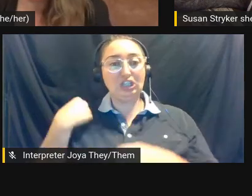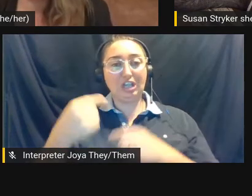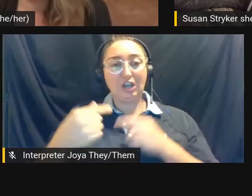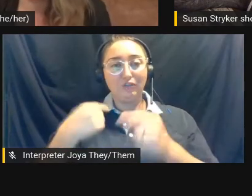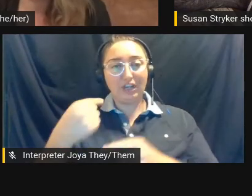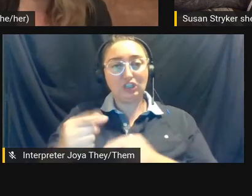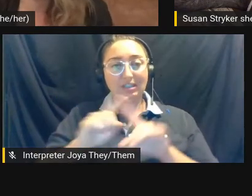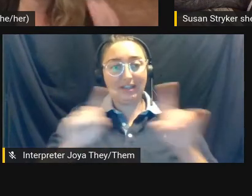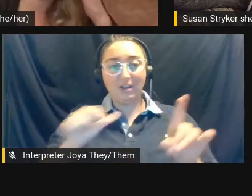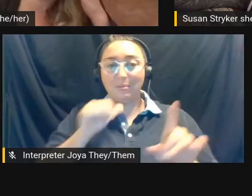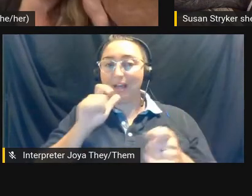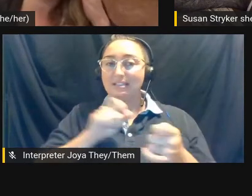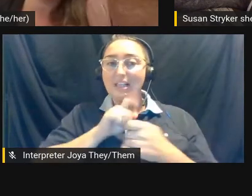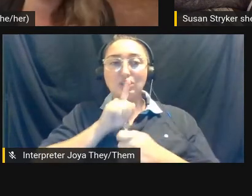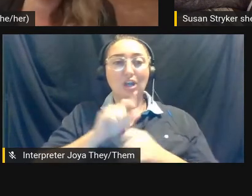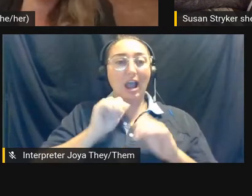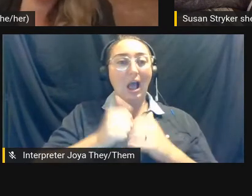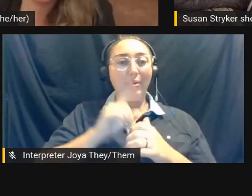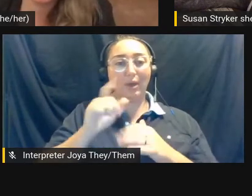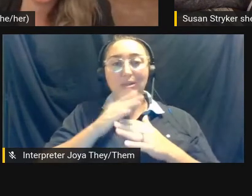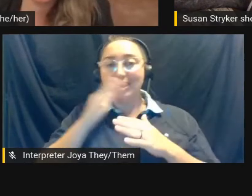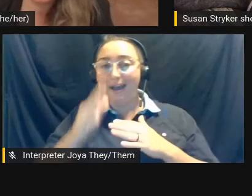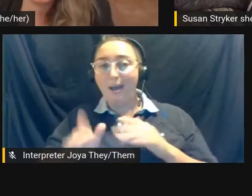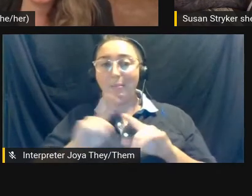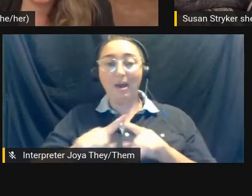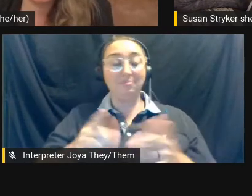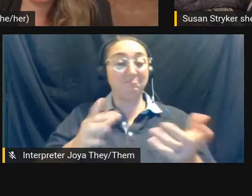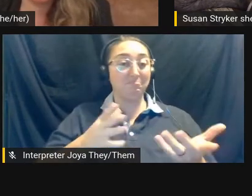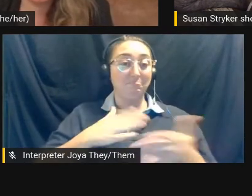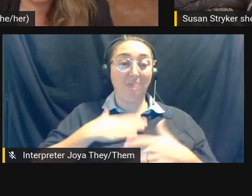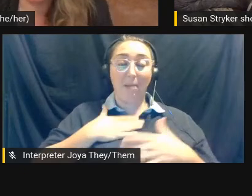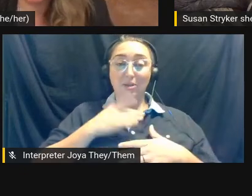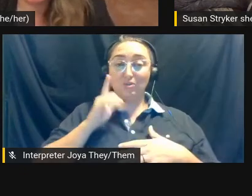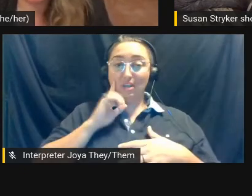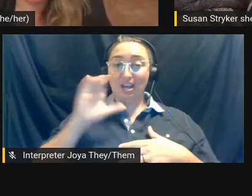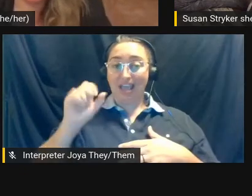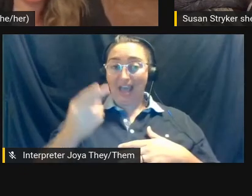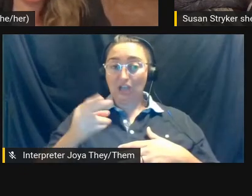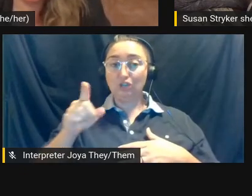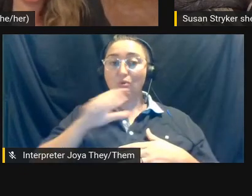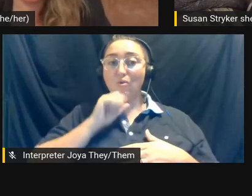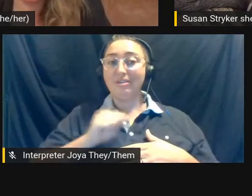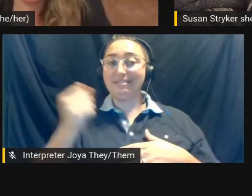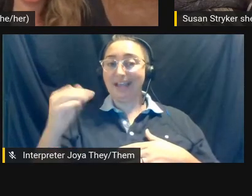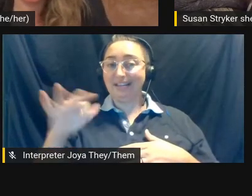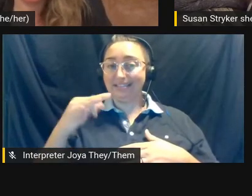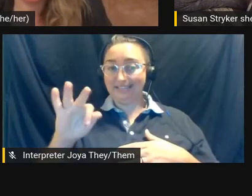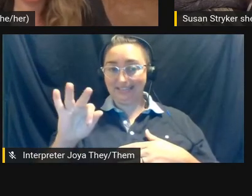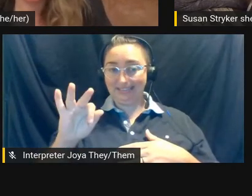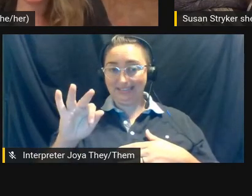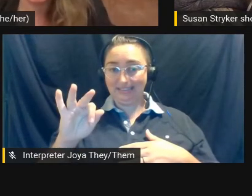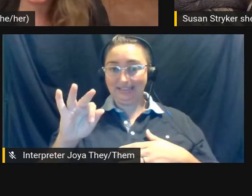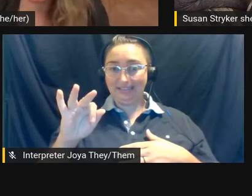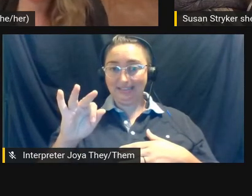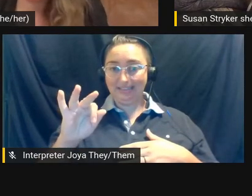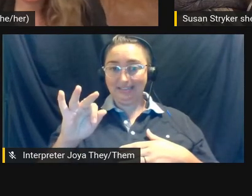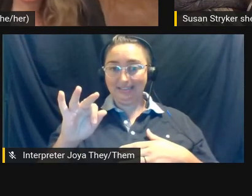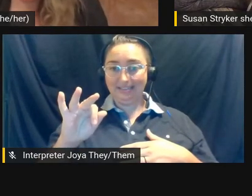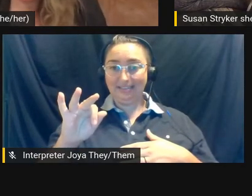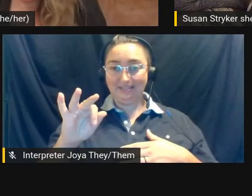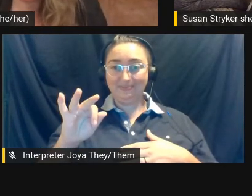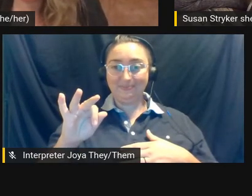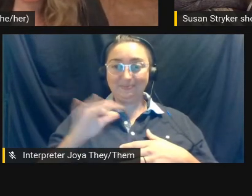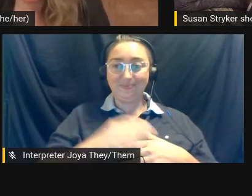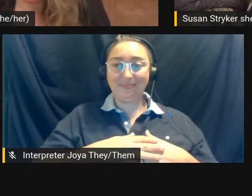exactly sure sort of how that question ends, but I would love to hear cash. Um, you are 19 and younger than